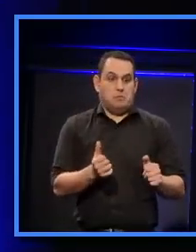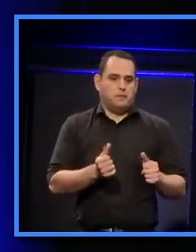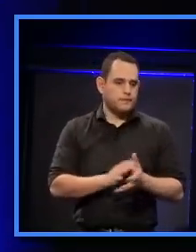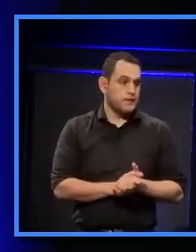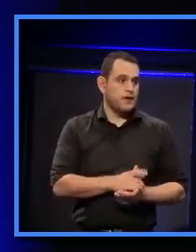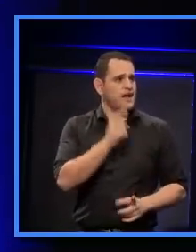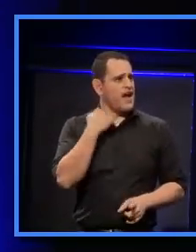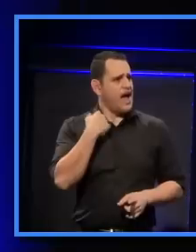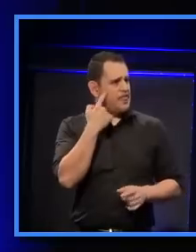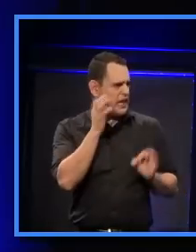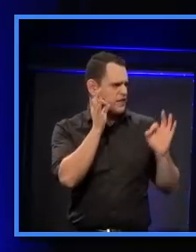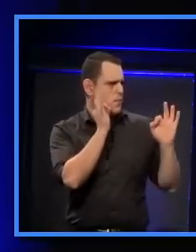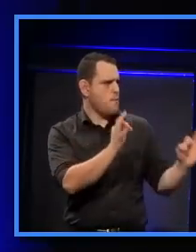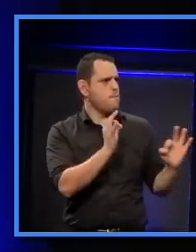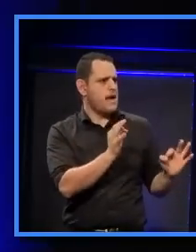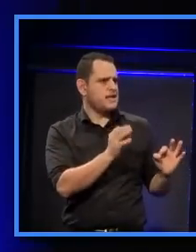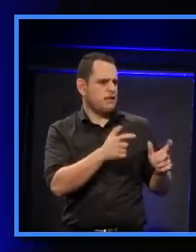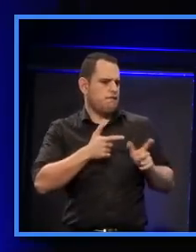pitched perfectly, wasn't it?